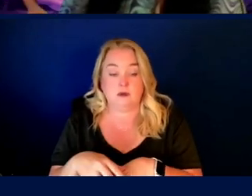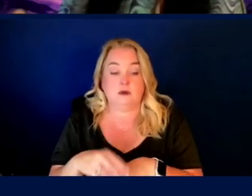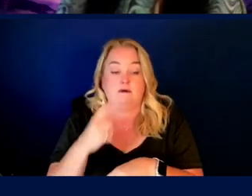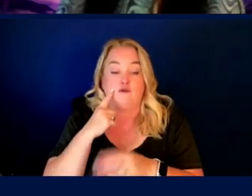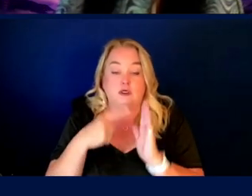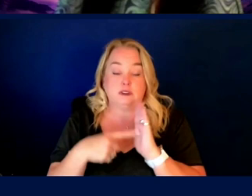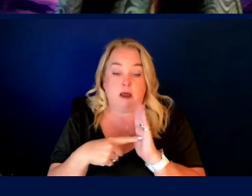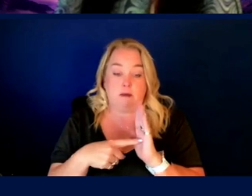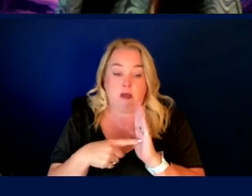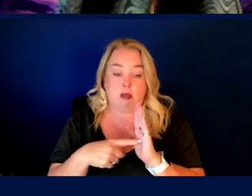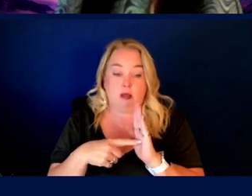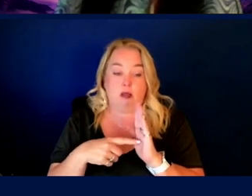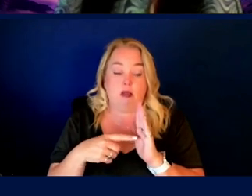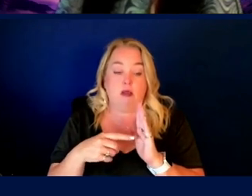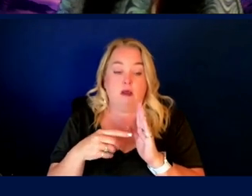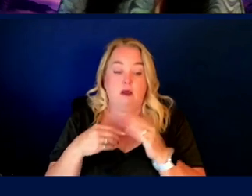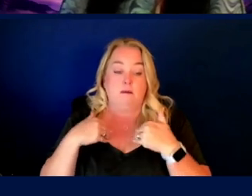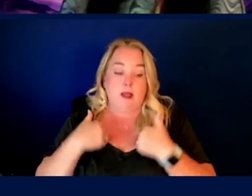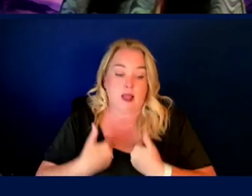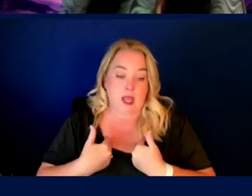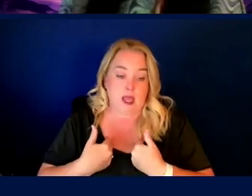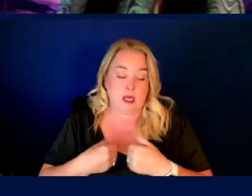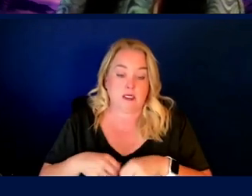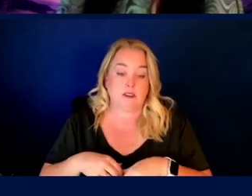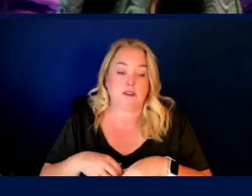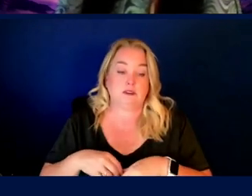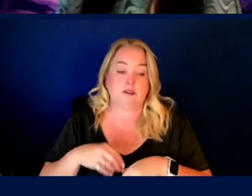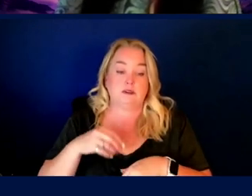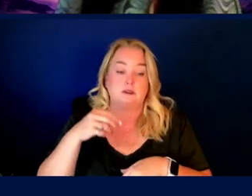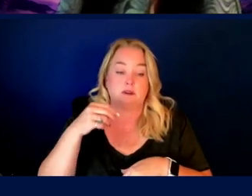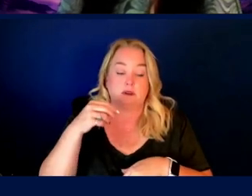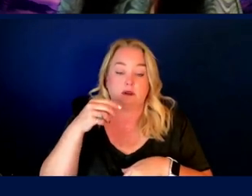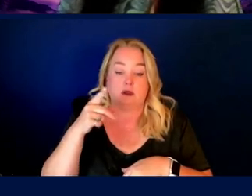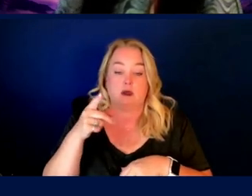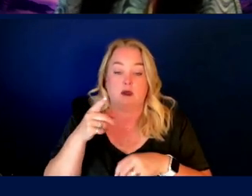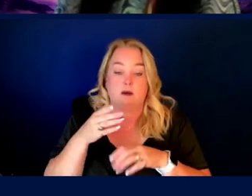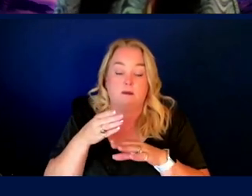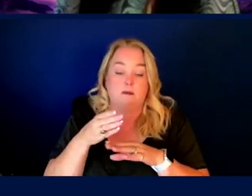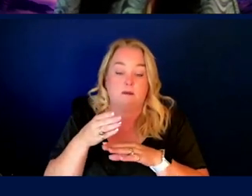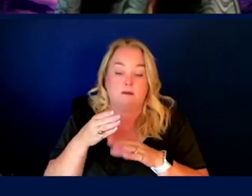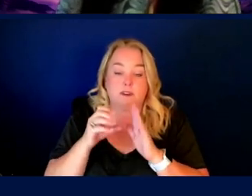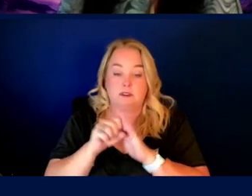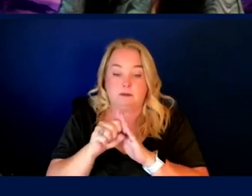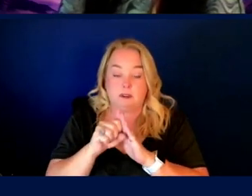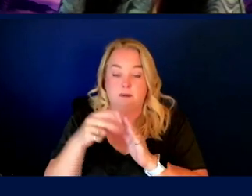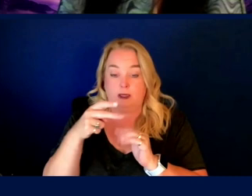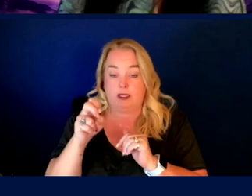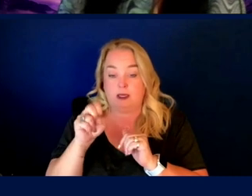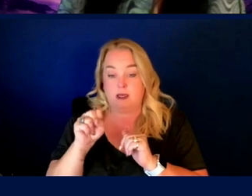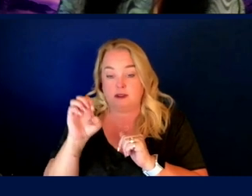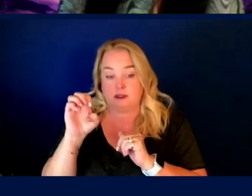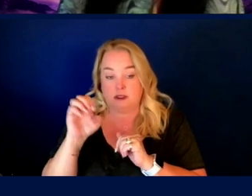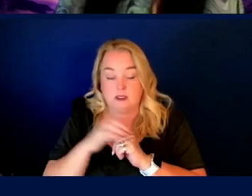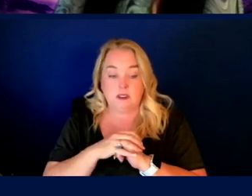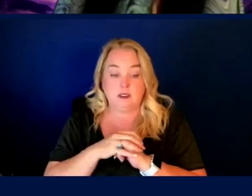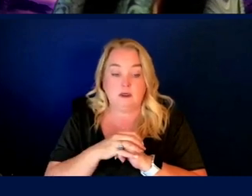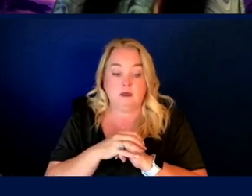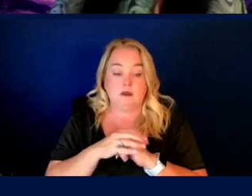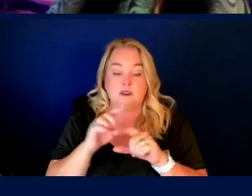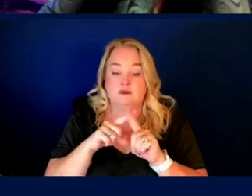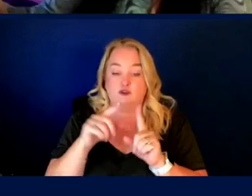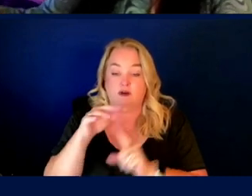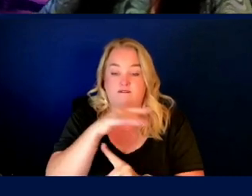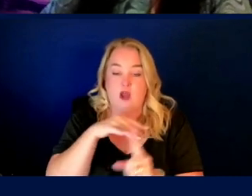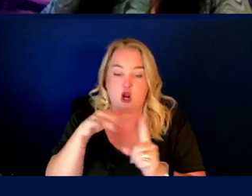for instance, post-exertional malaise or PEM, uh, post-exertional symptom exacerbation or PESC, uh, environmental